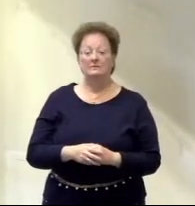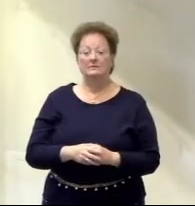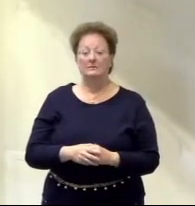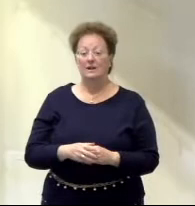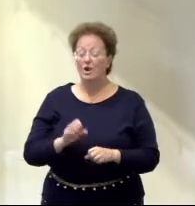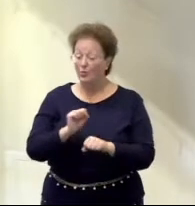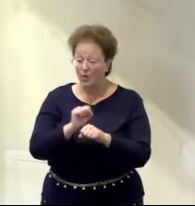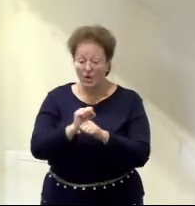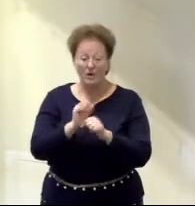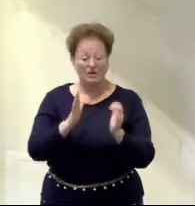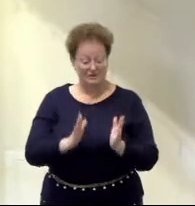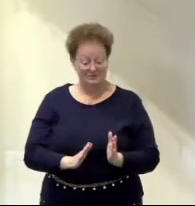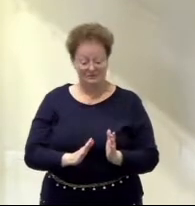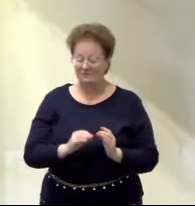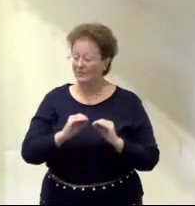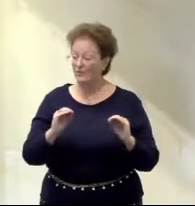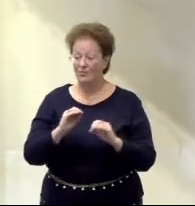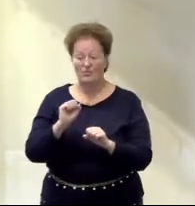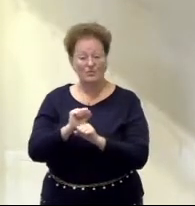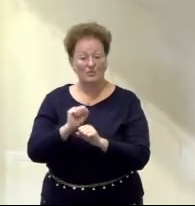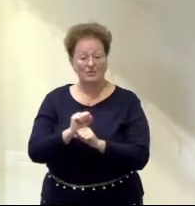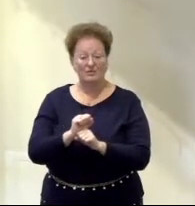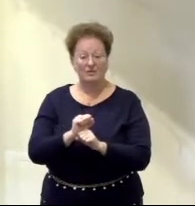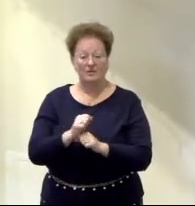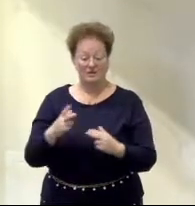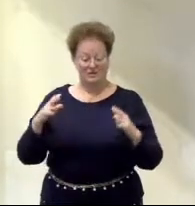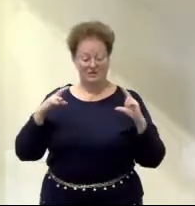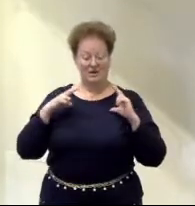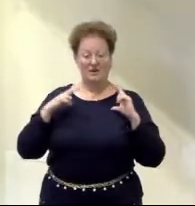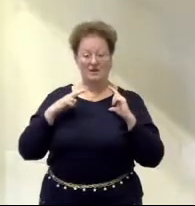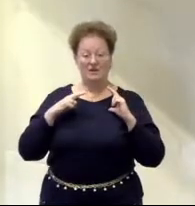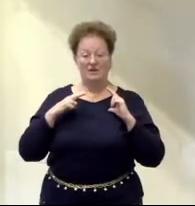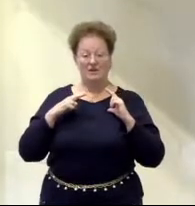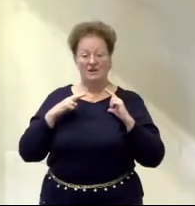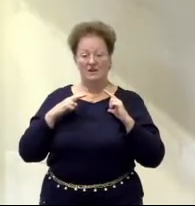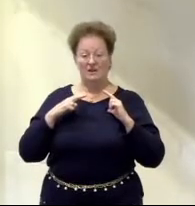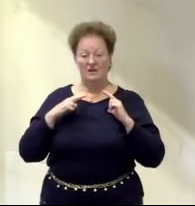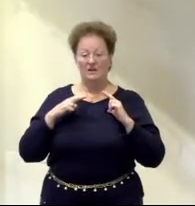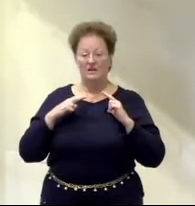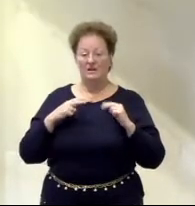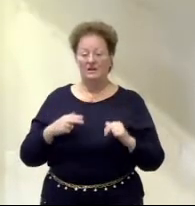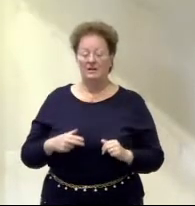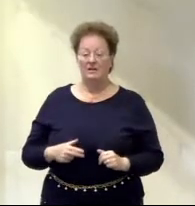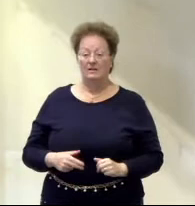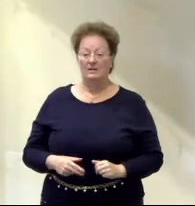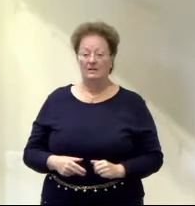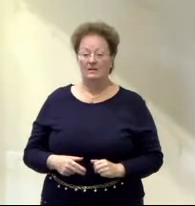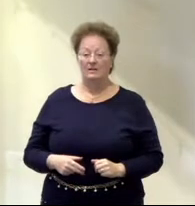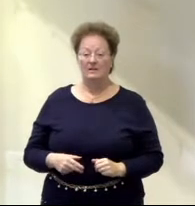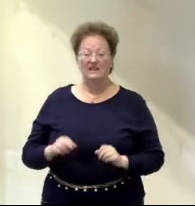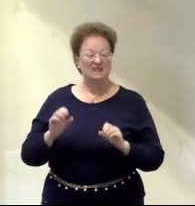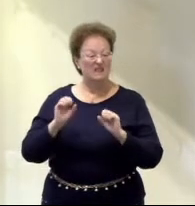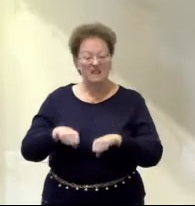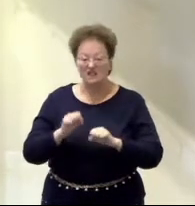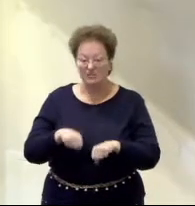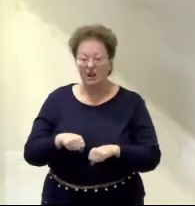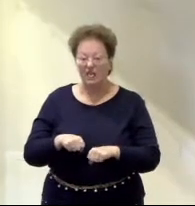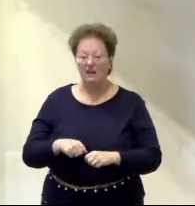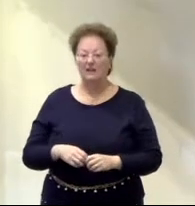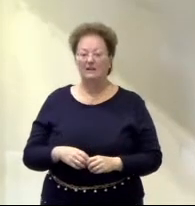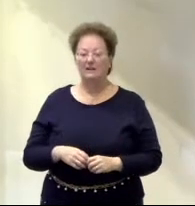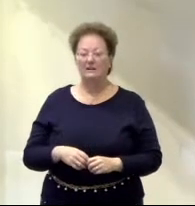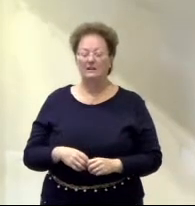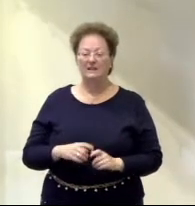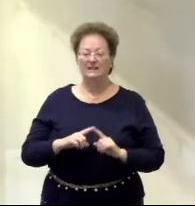unemployed, retired, on welfare, on disability. I'm black, I'm white, I'm brown,